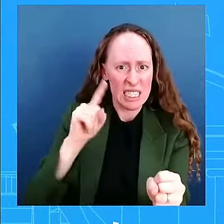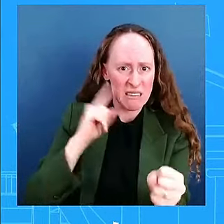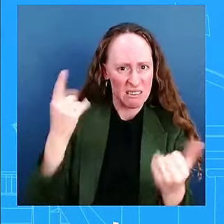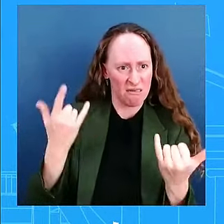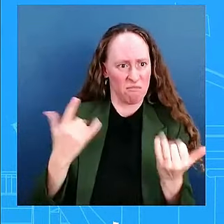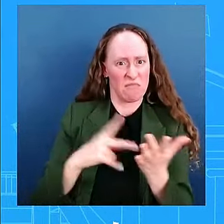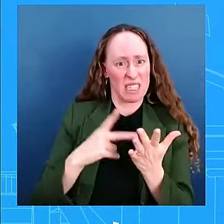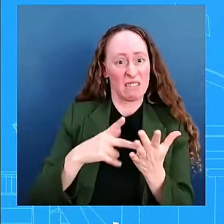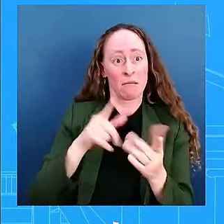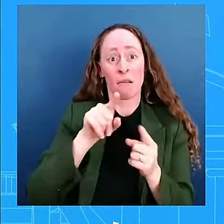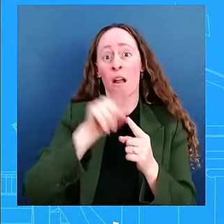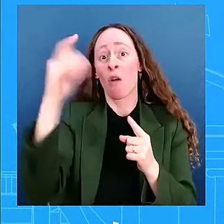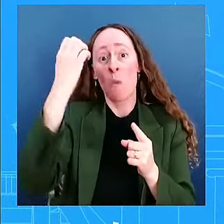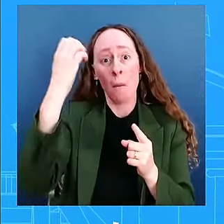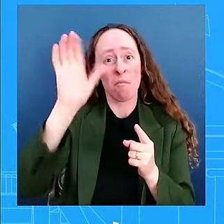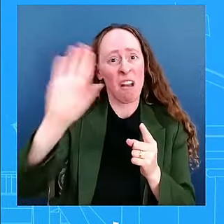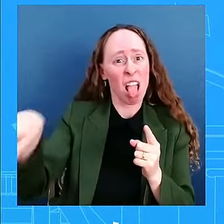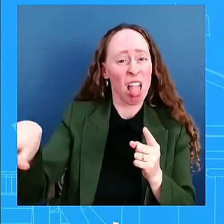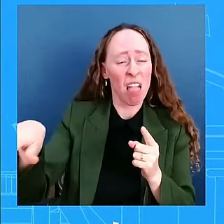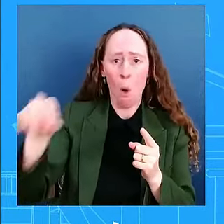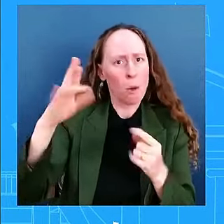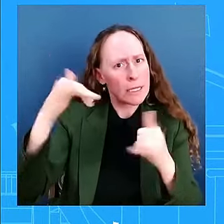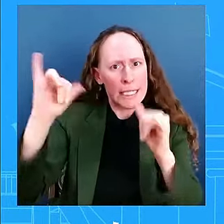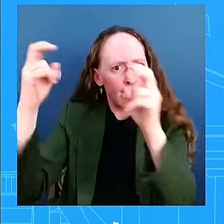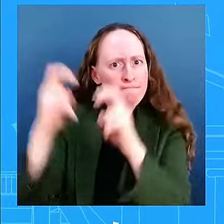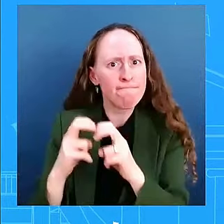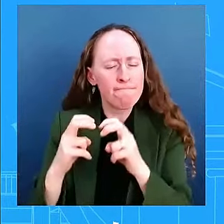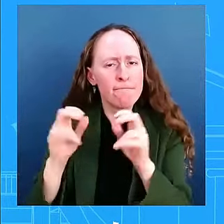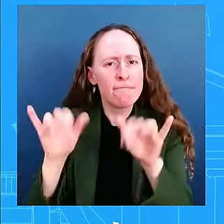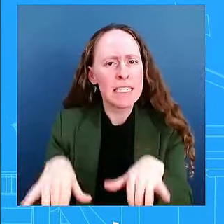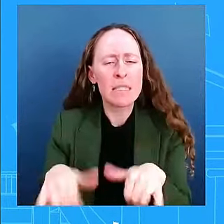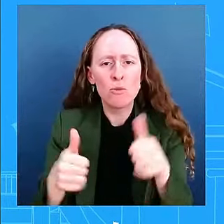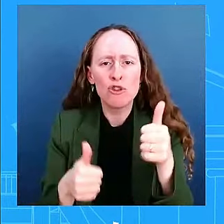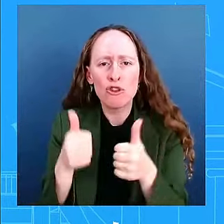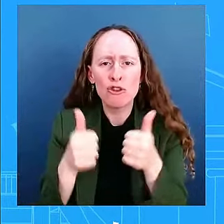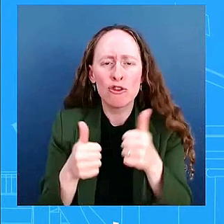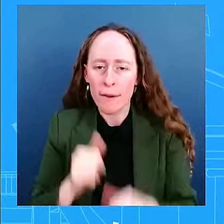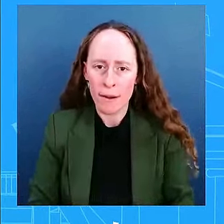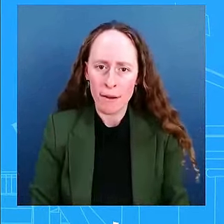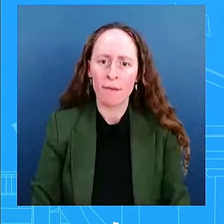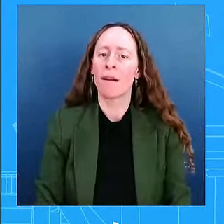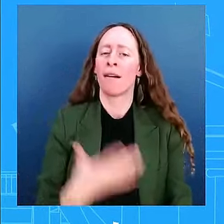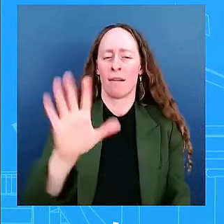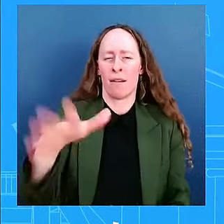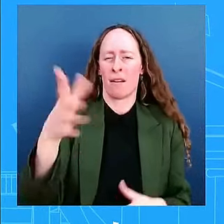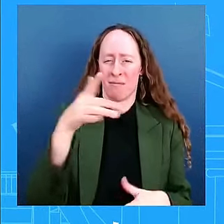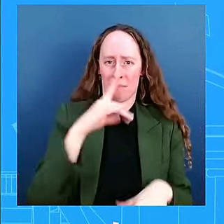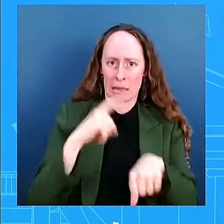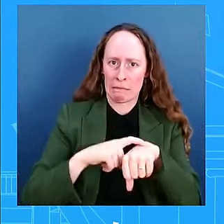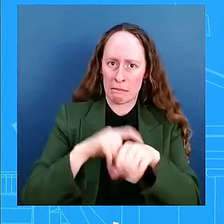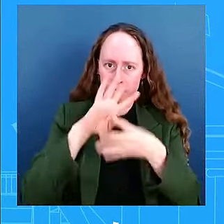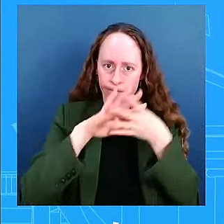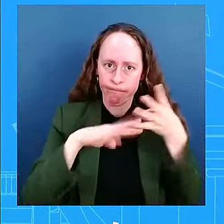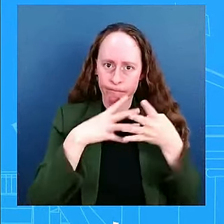that they're not going to have an opportunity to meet while he is in Europe, and this is one of the reasons the President is calling him ahead of time.